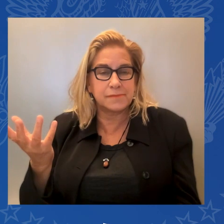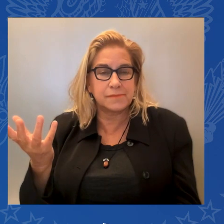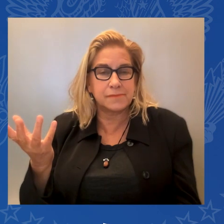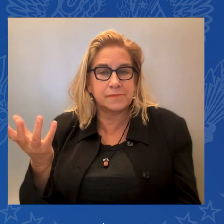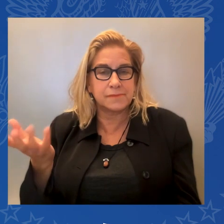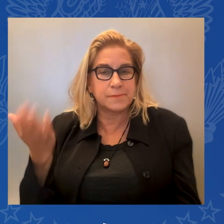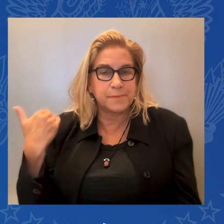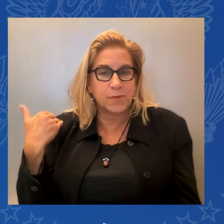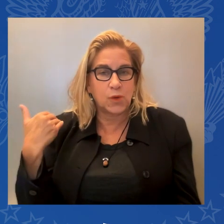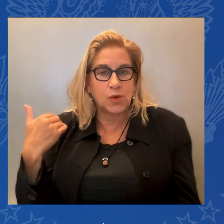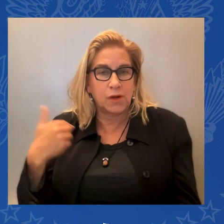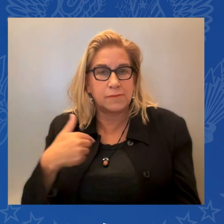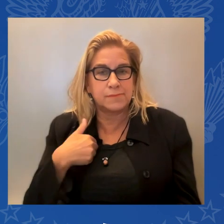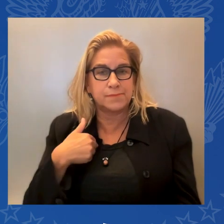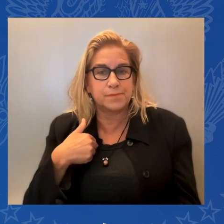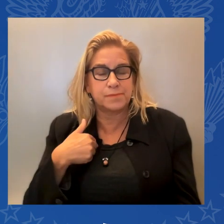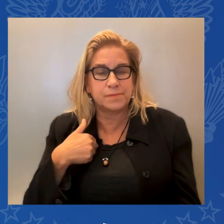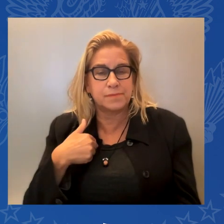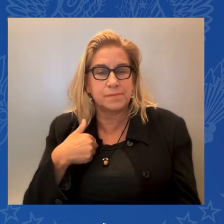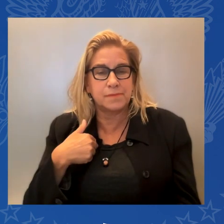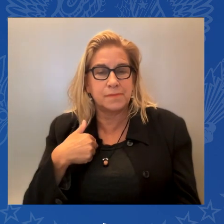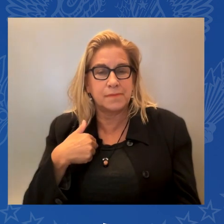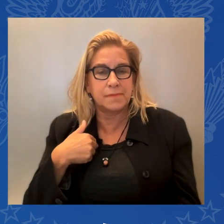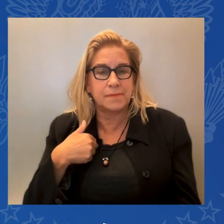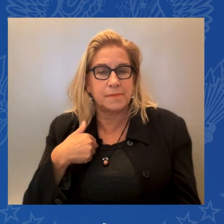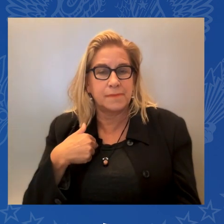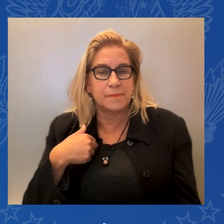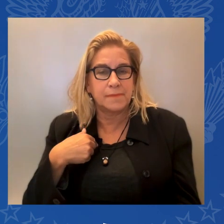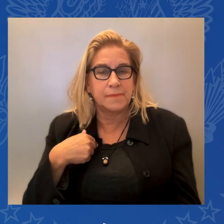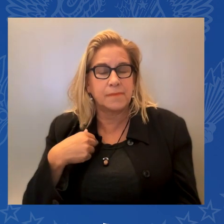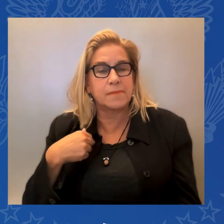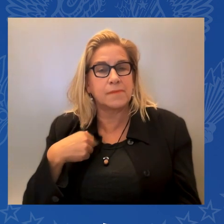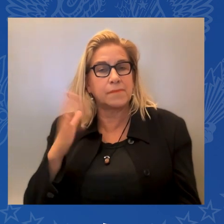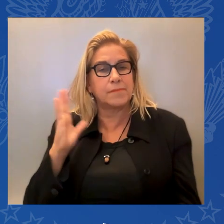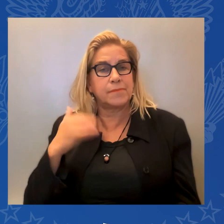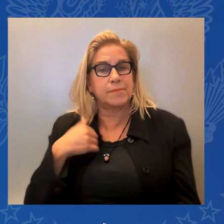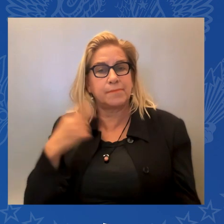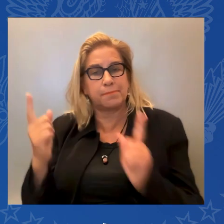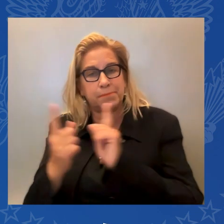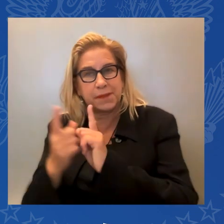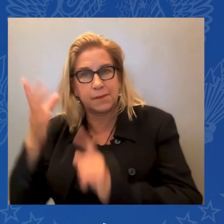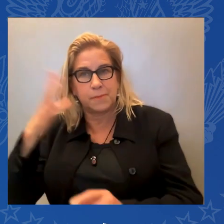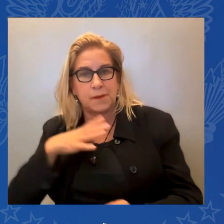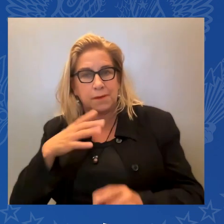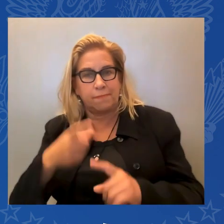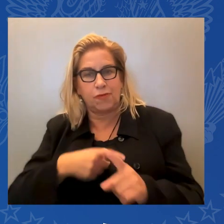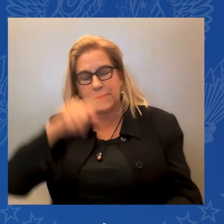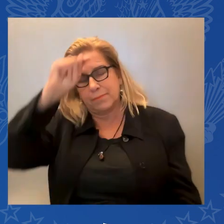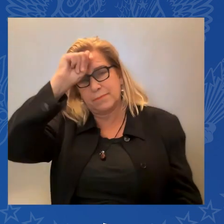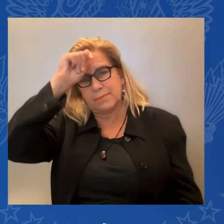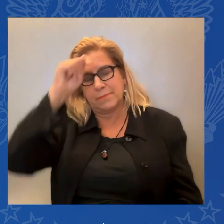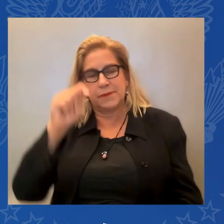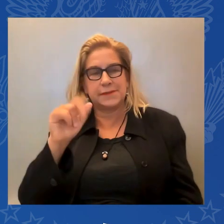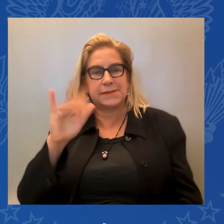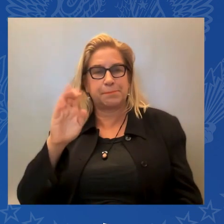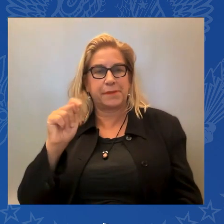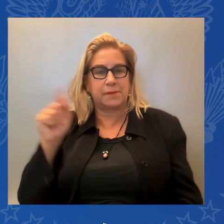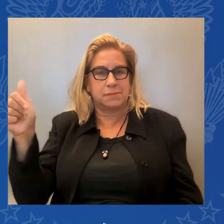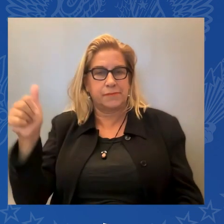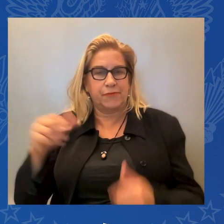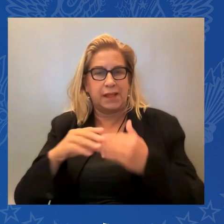had a simultaneous interpreter as well. And he looked at me and said, can you define America for me? I said, I can.